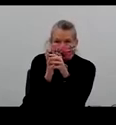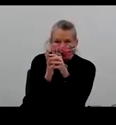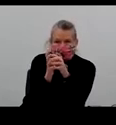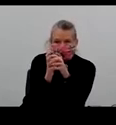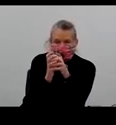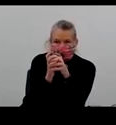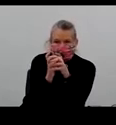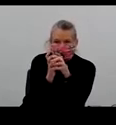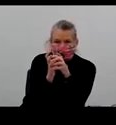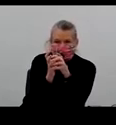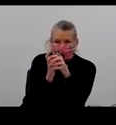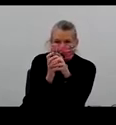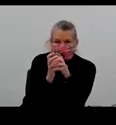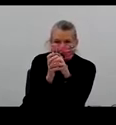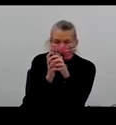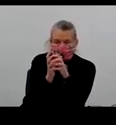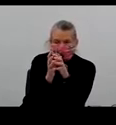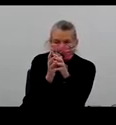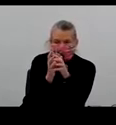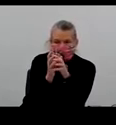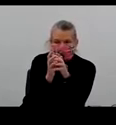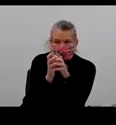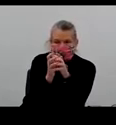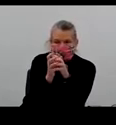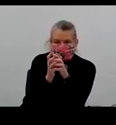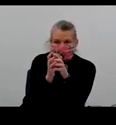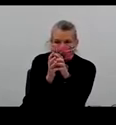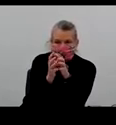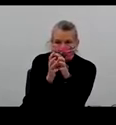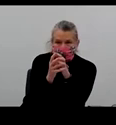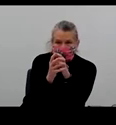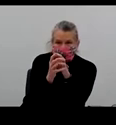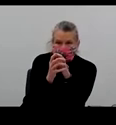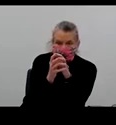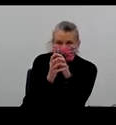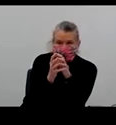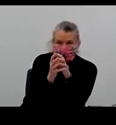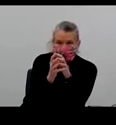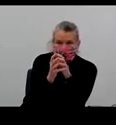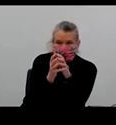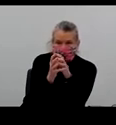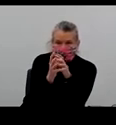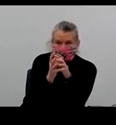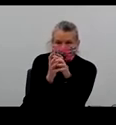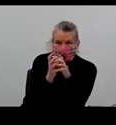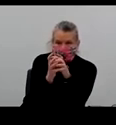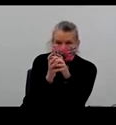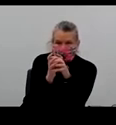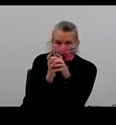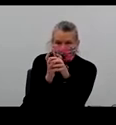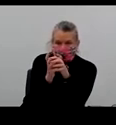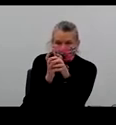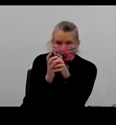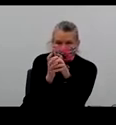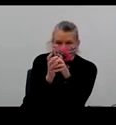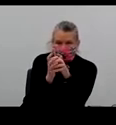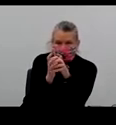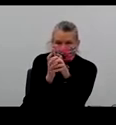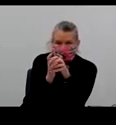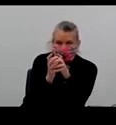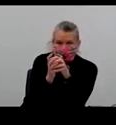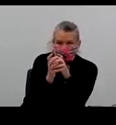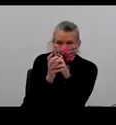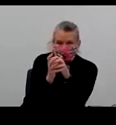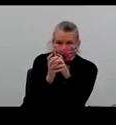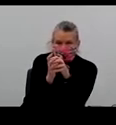have seven times the number of deaths. And you got the added complication, which is what Heath just talked about, that